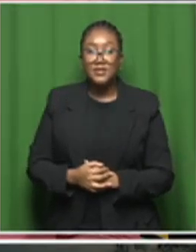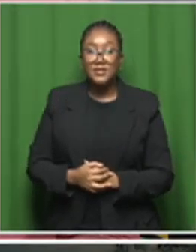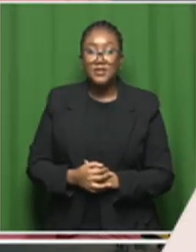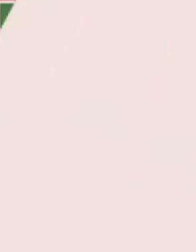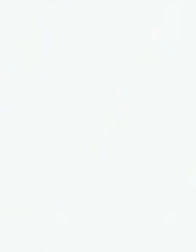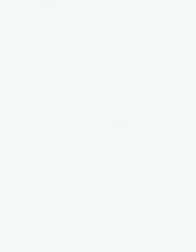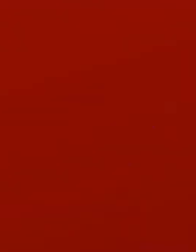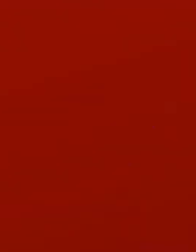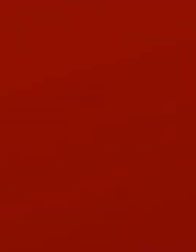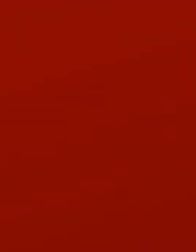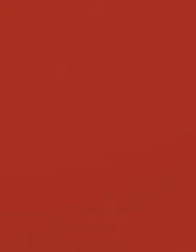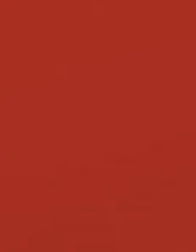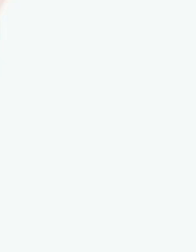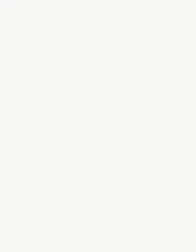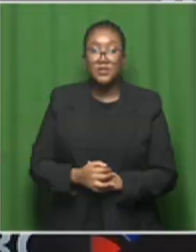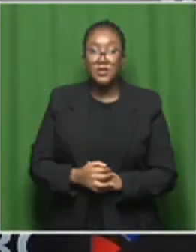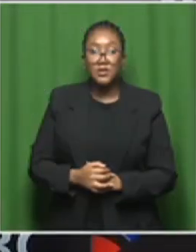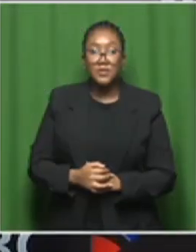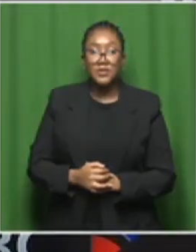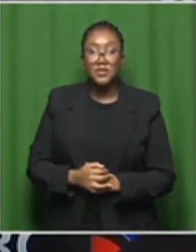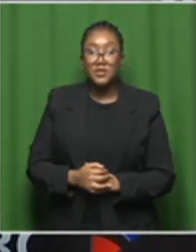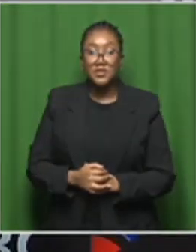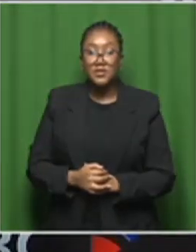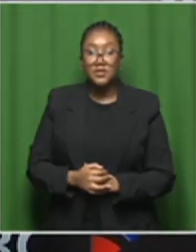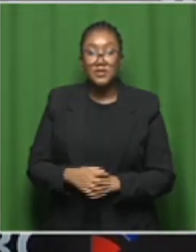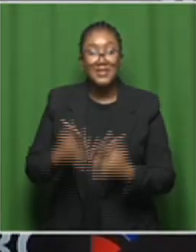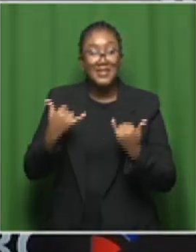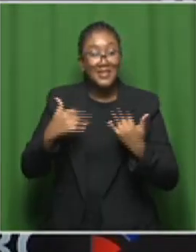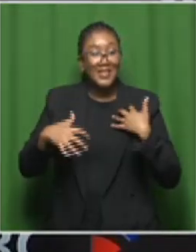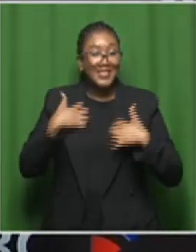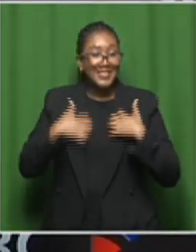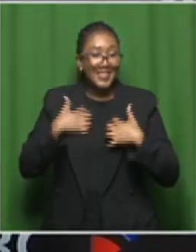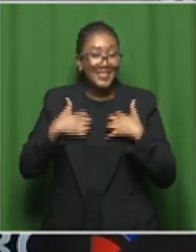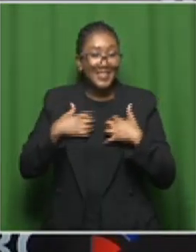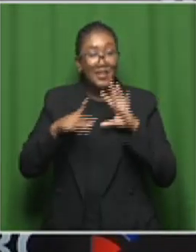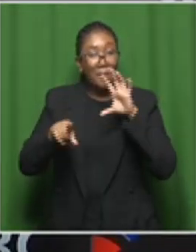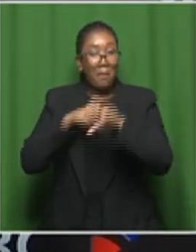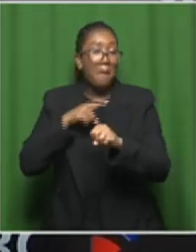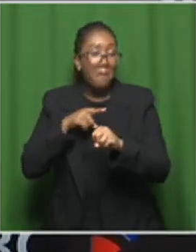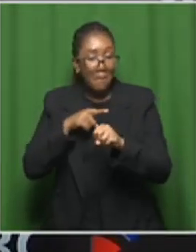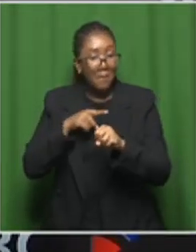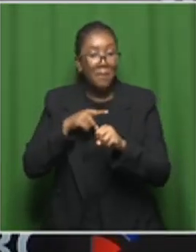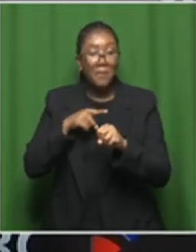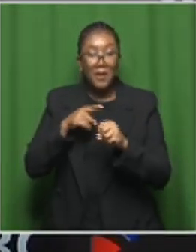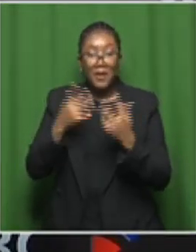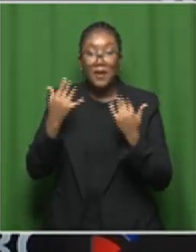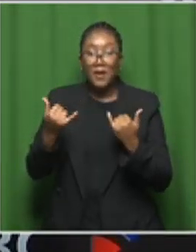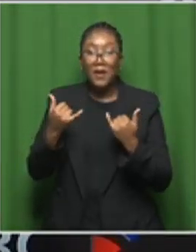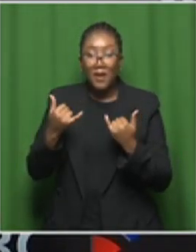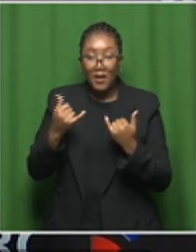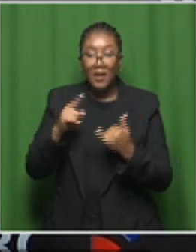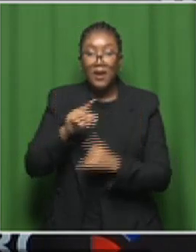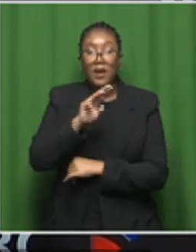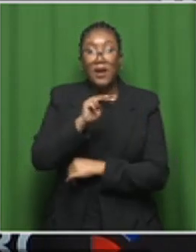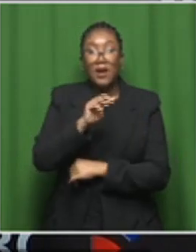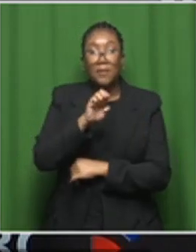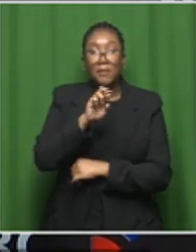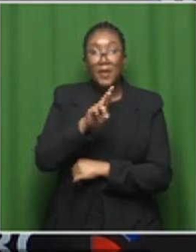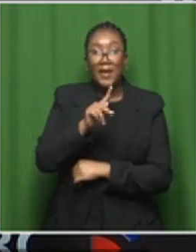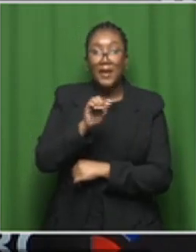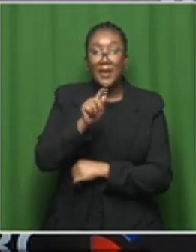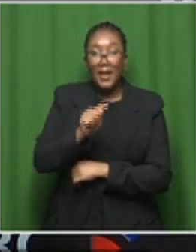Hi, good morning, Zakina. Of course, a lot of exciting discoveries, thanks to the Meerkat and the sensitivity